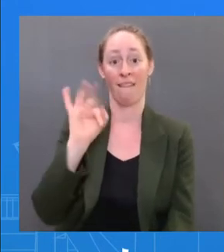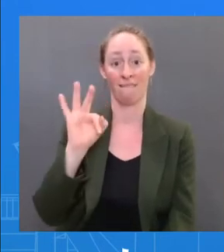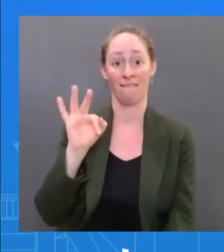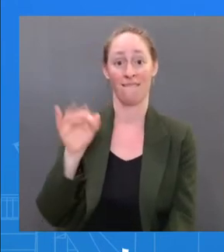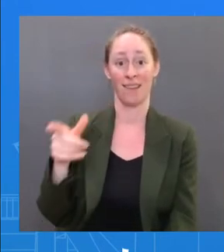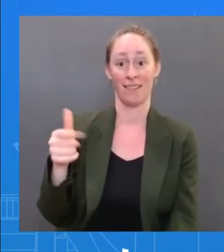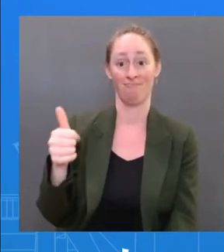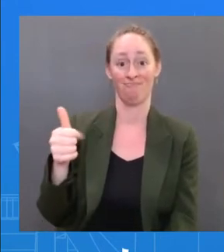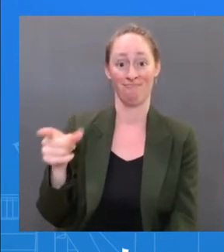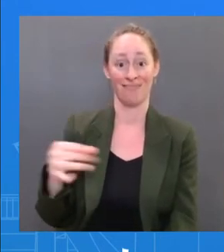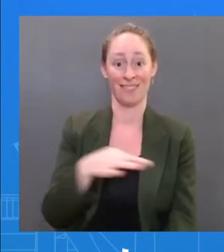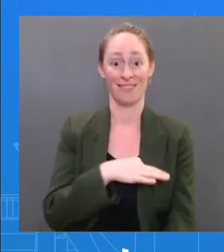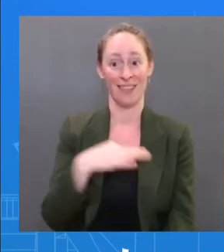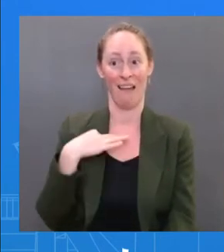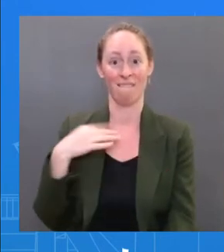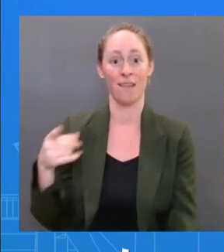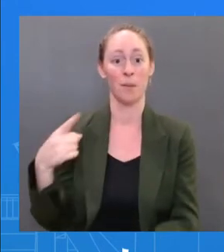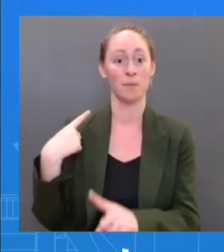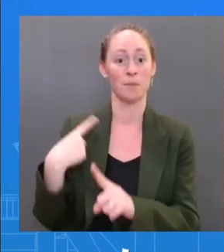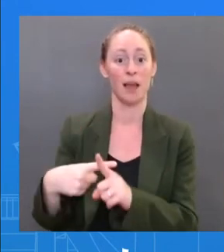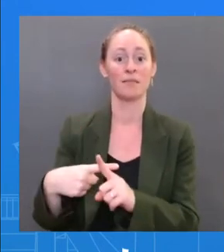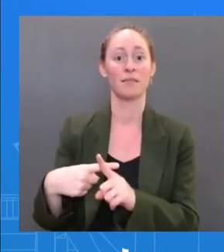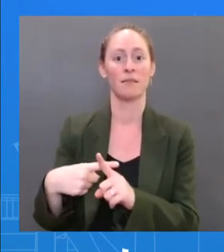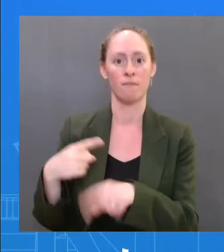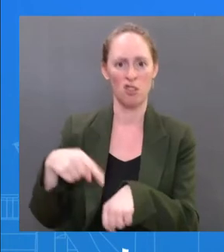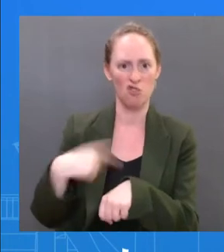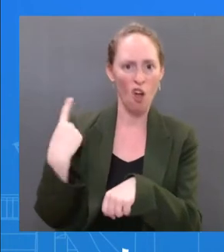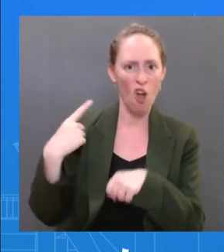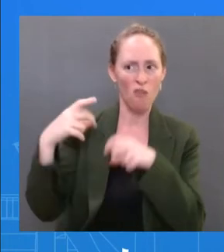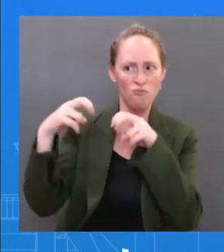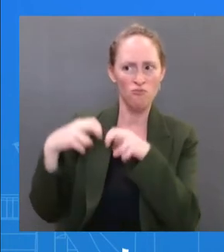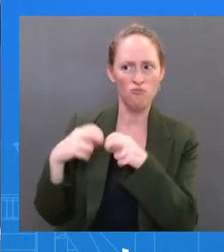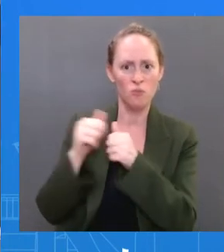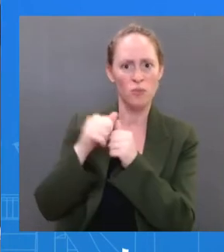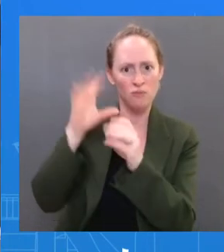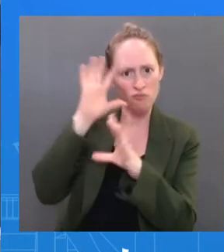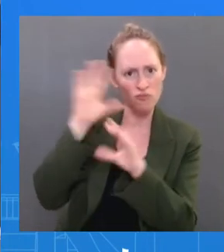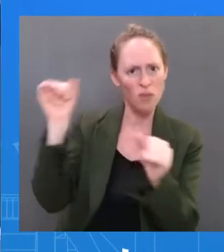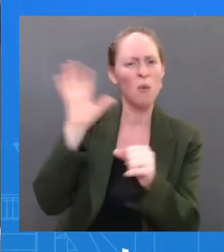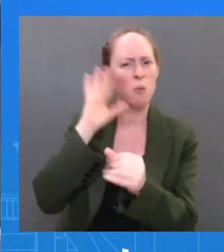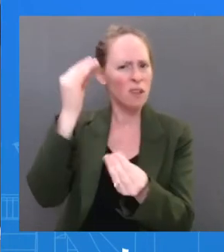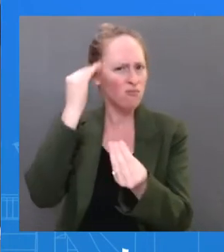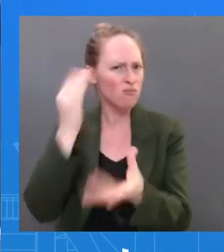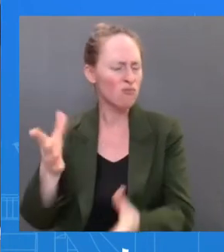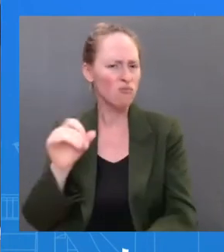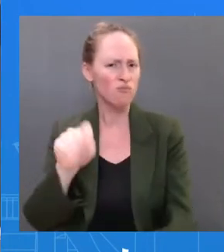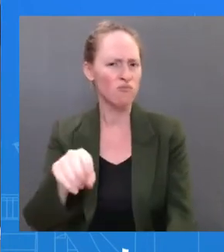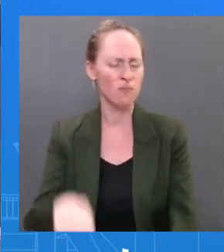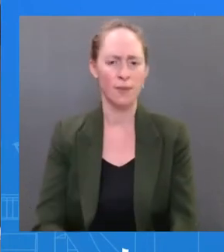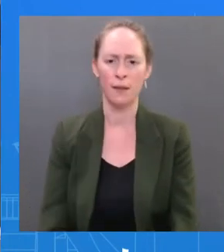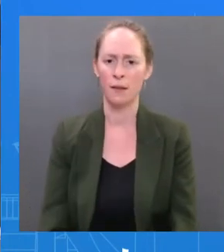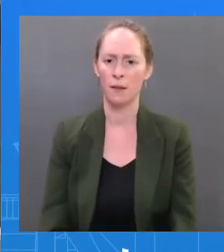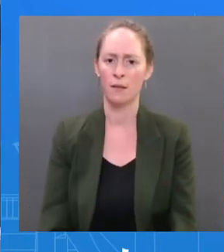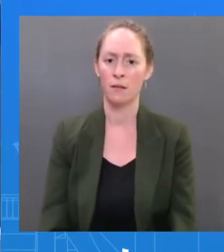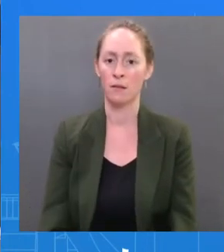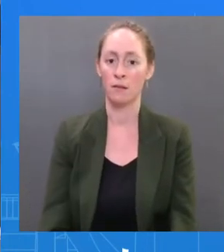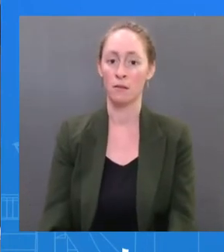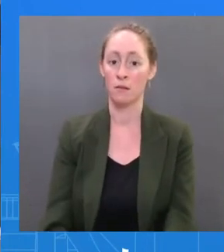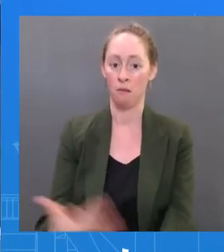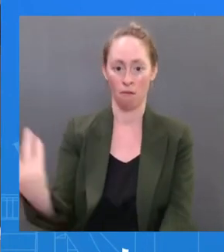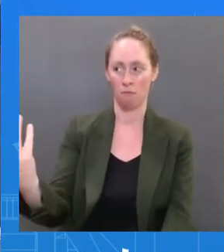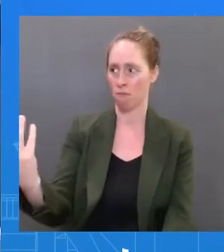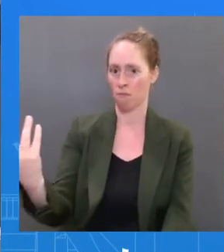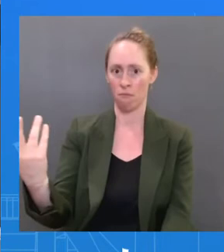our protocol since past, this past July. So a year. So we didn't receive anything like that. So am I to assume that there is